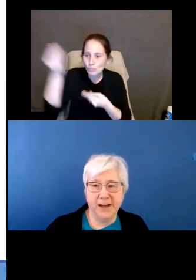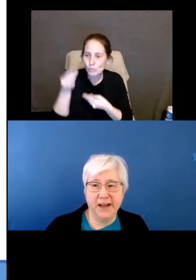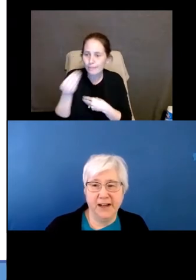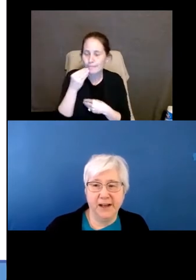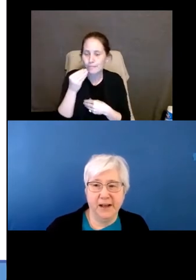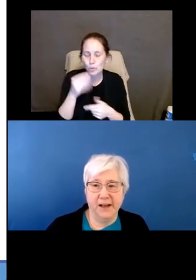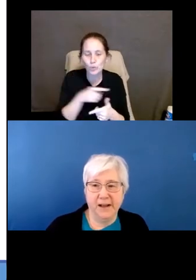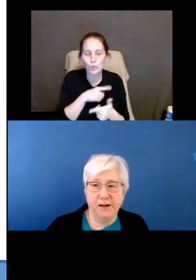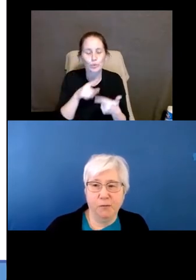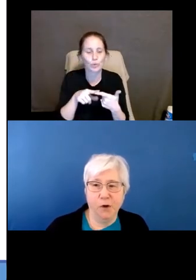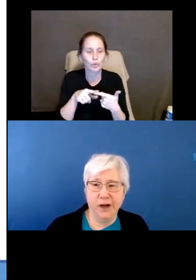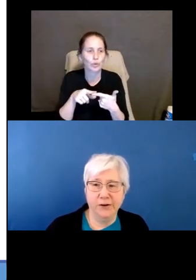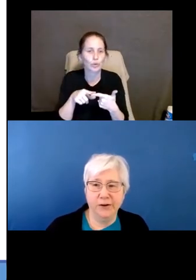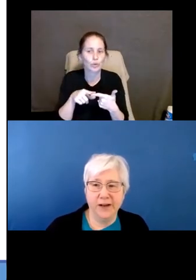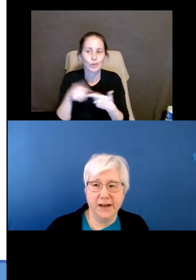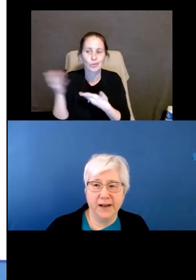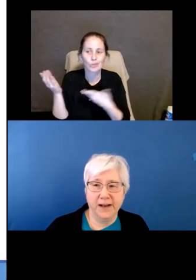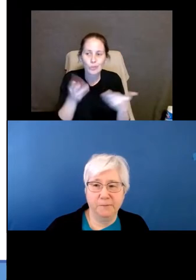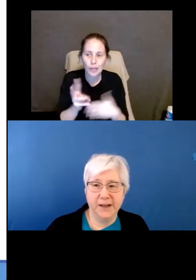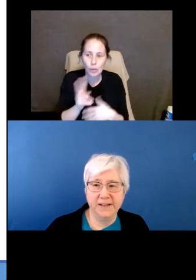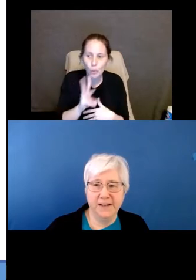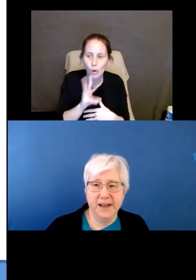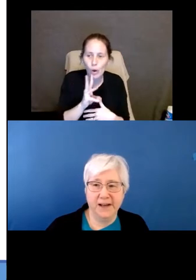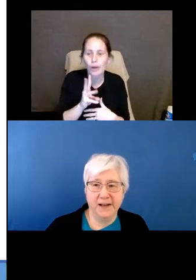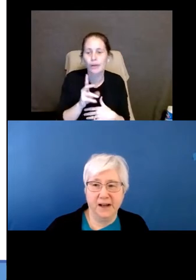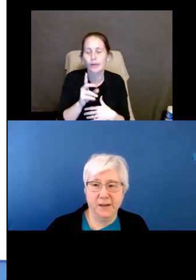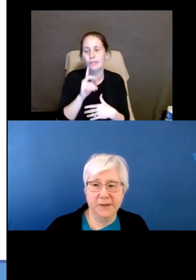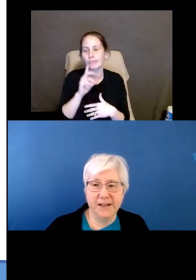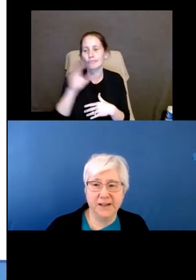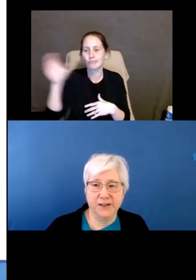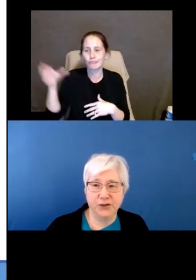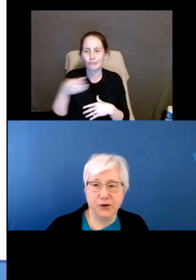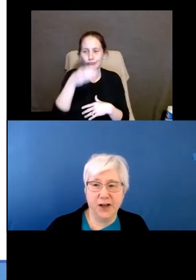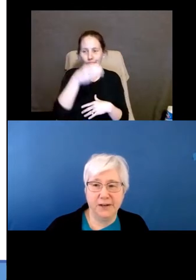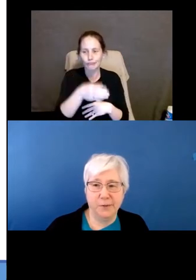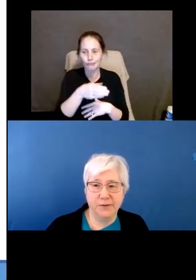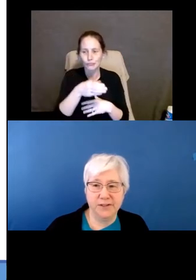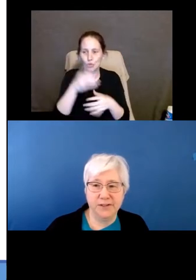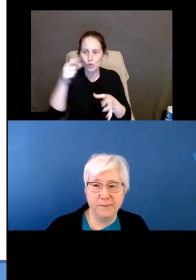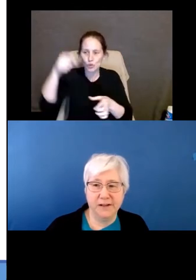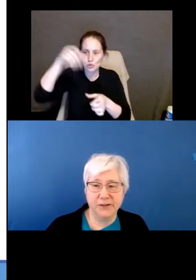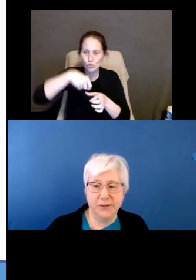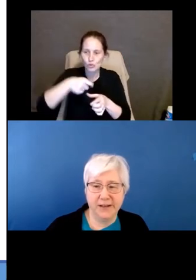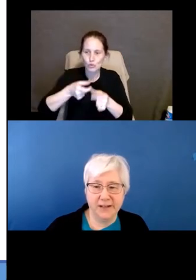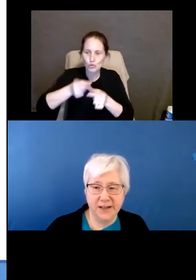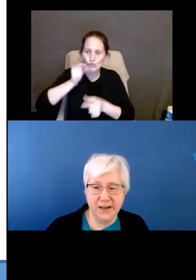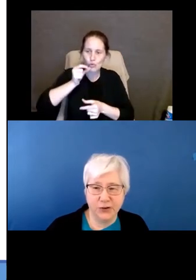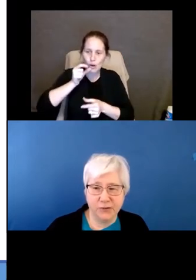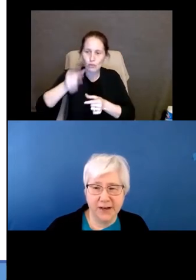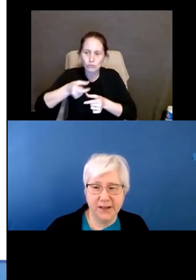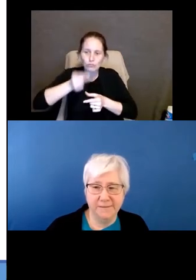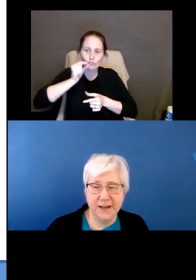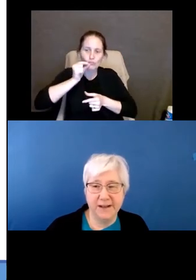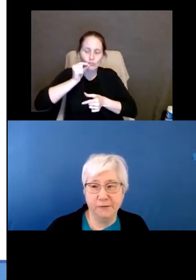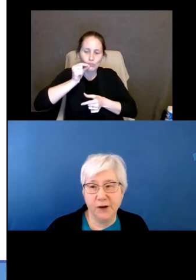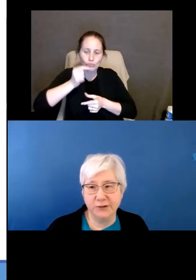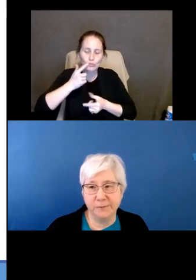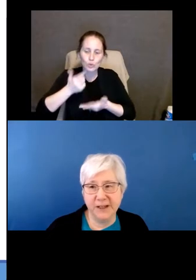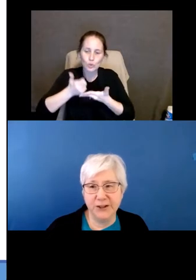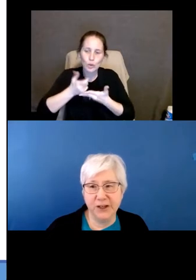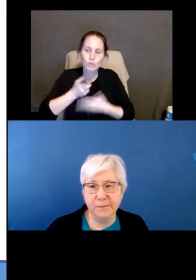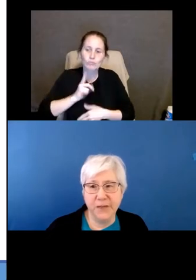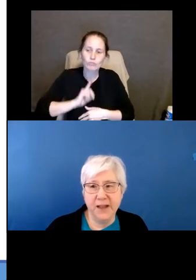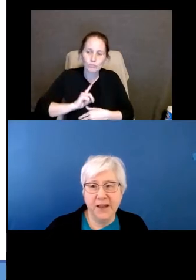obtaining water, and placing it, placing the straw in a person's mouth so they can take a drink if they have